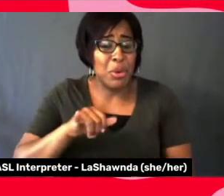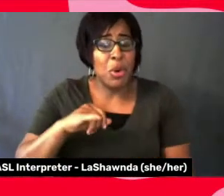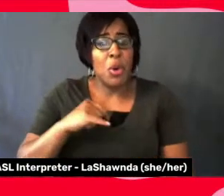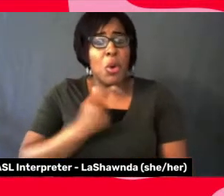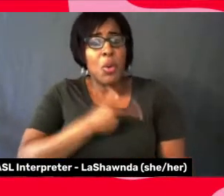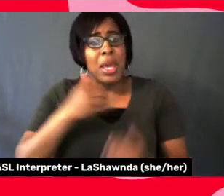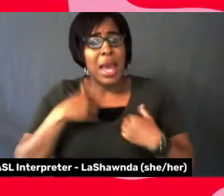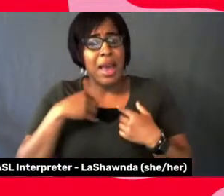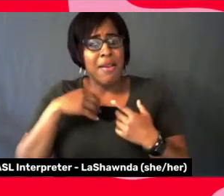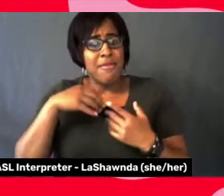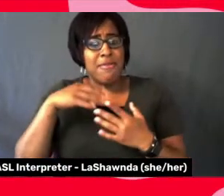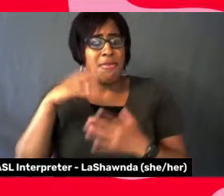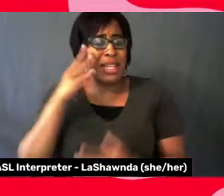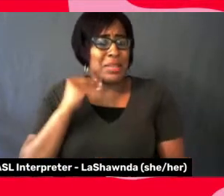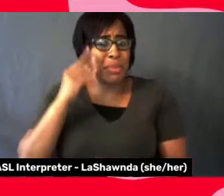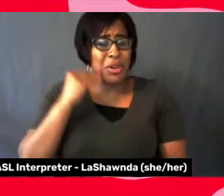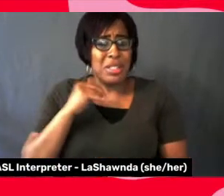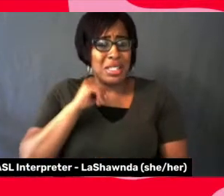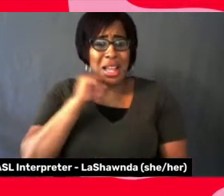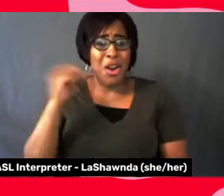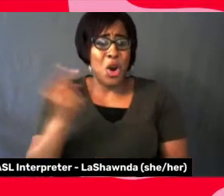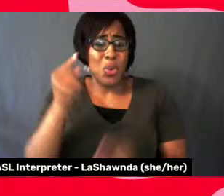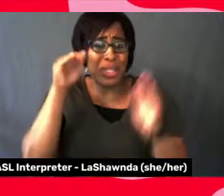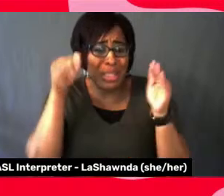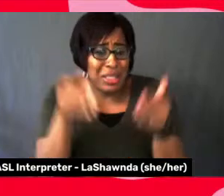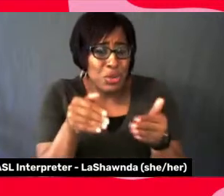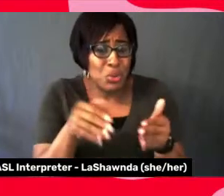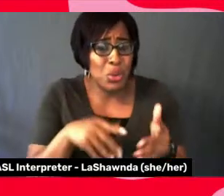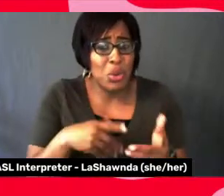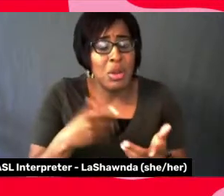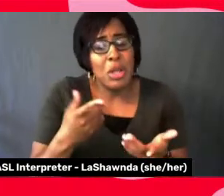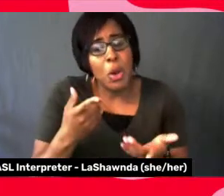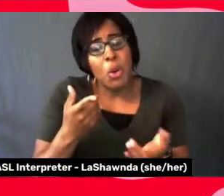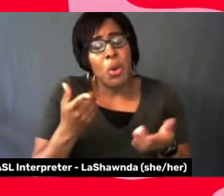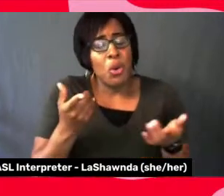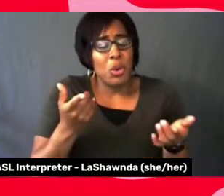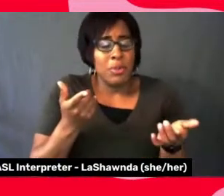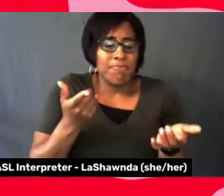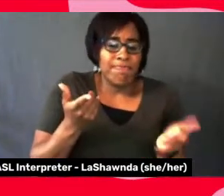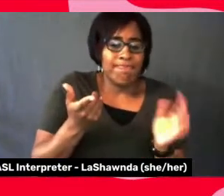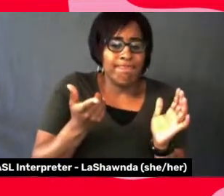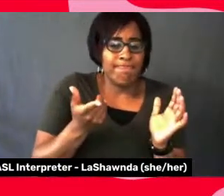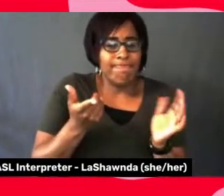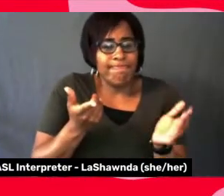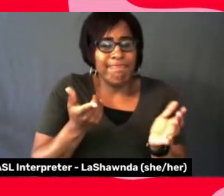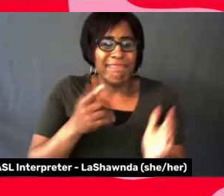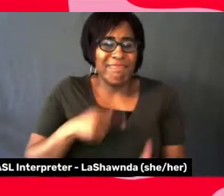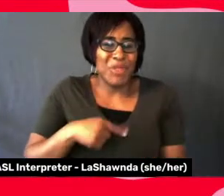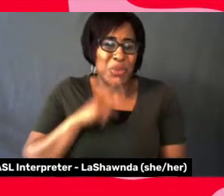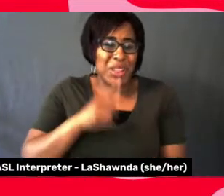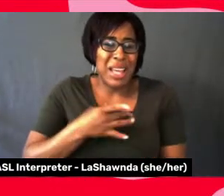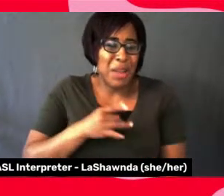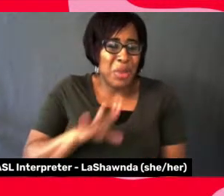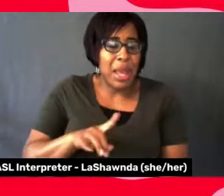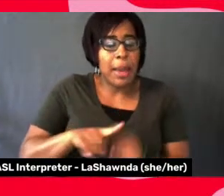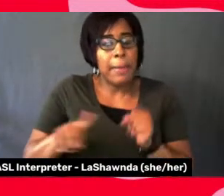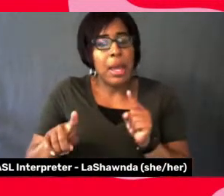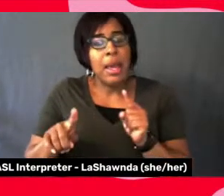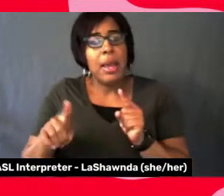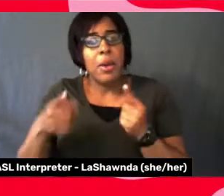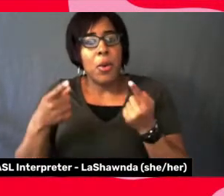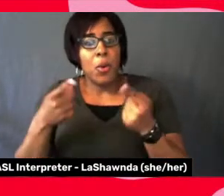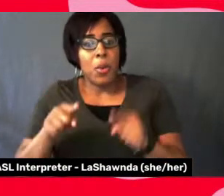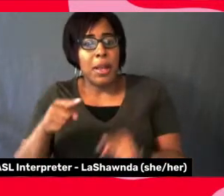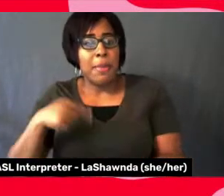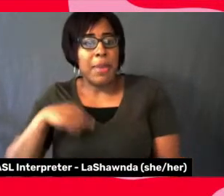central anymore. Um, and one way I kind of don't like that, but it gave us a place to relate when Fern and I were coming through